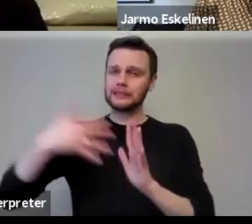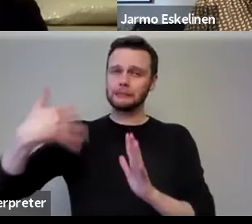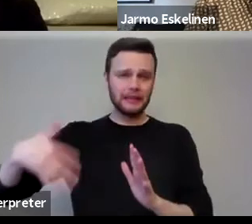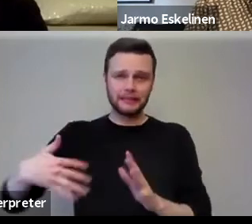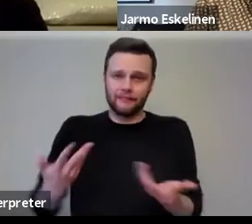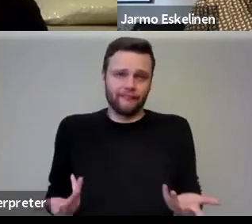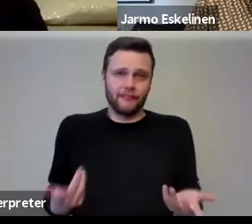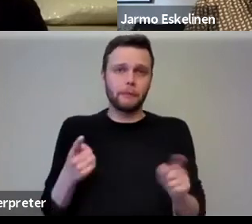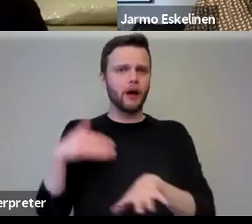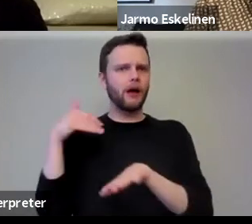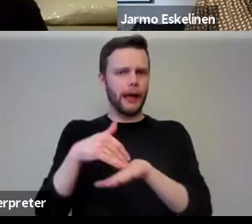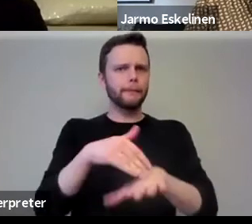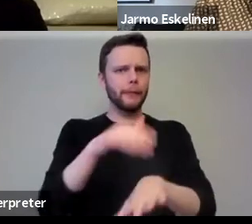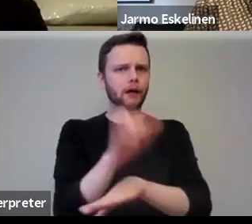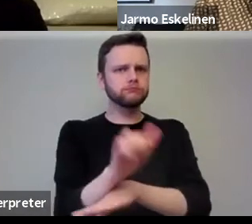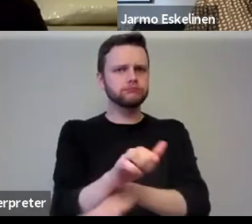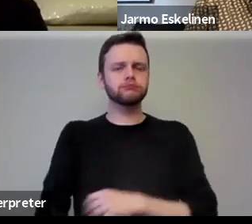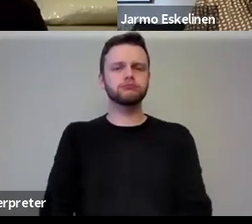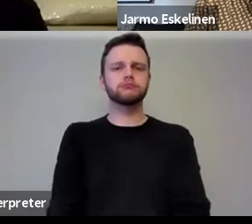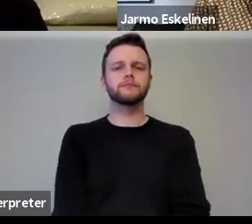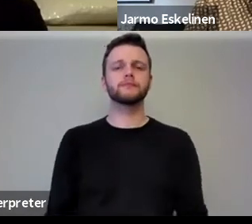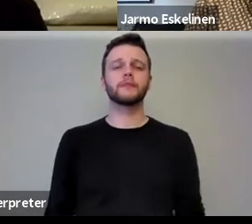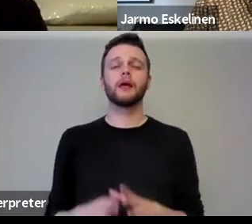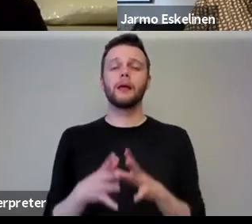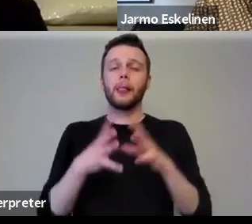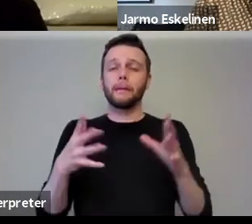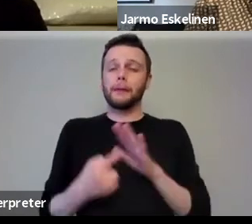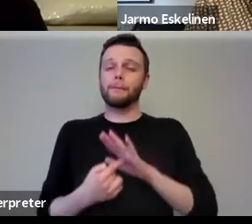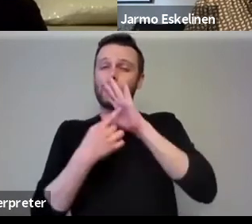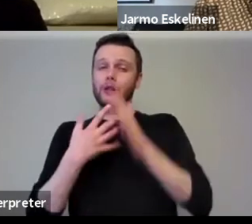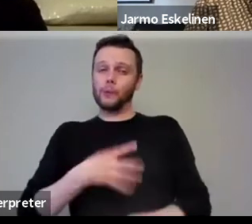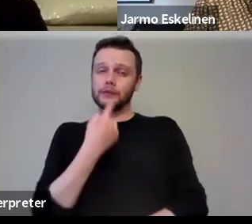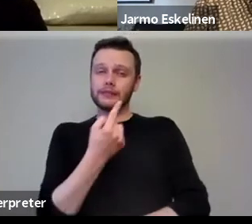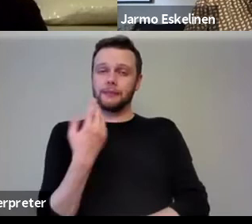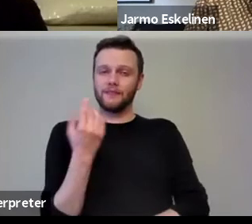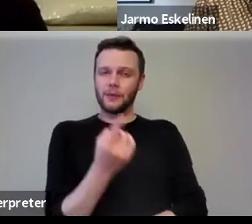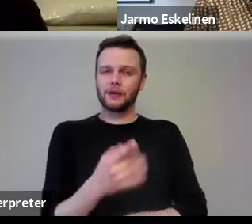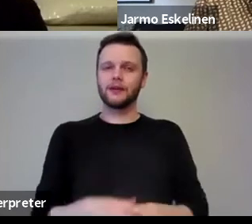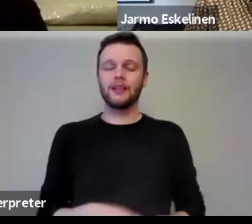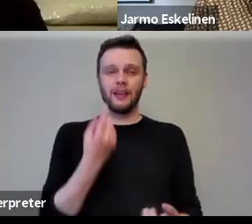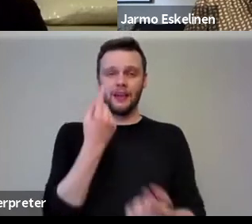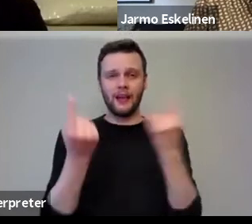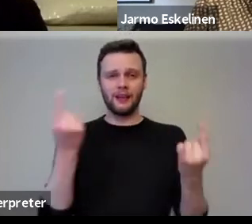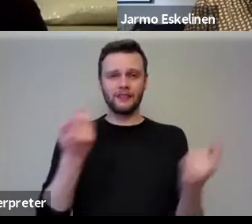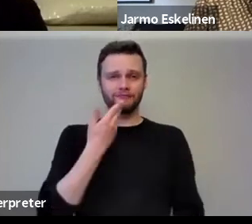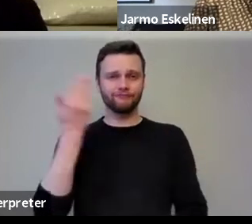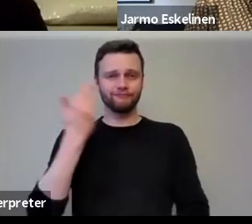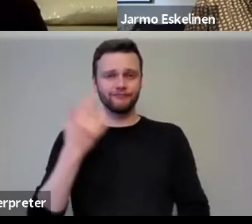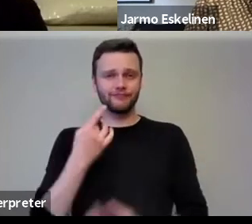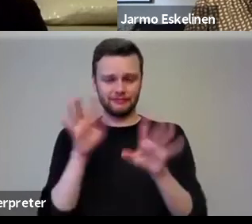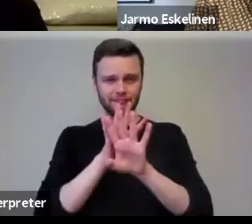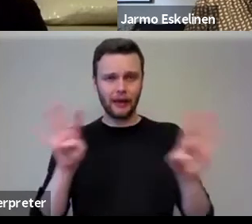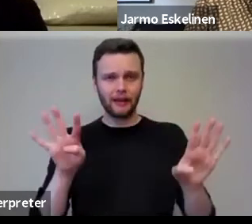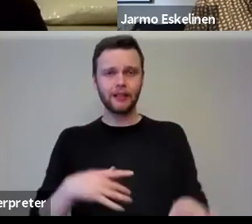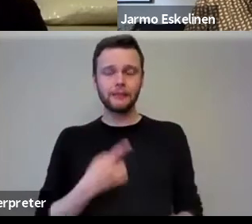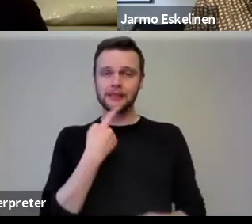really impactful. The main point I was wanting to make earlier on, I think every speaker has made an important point